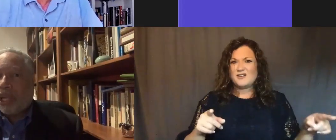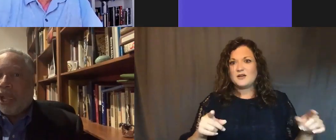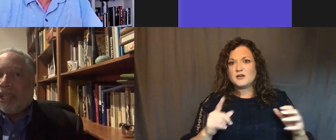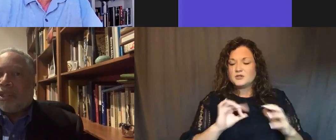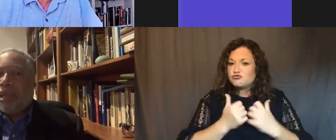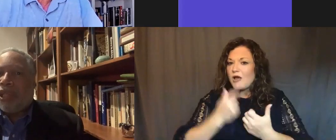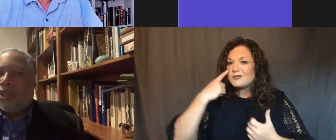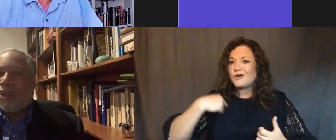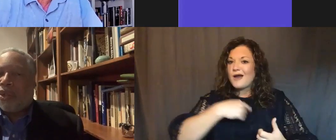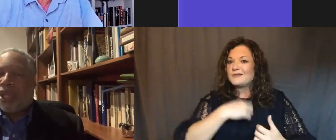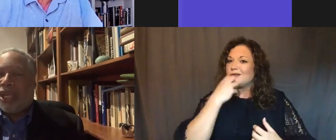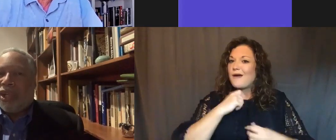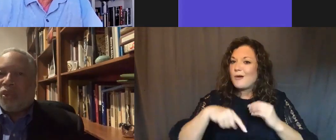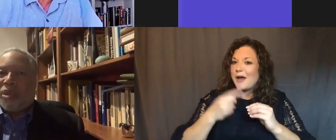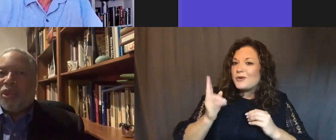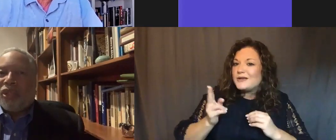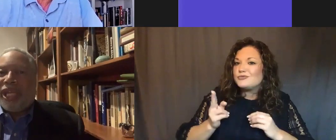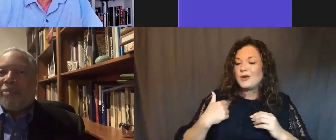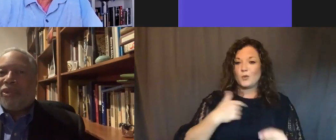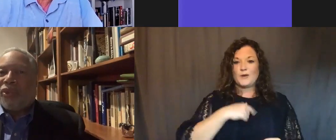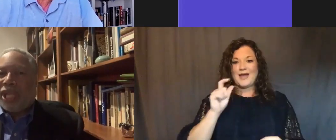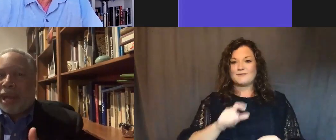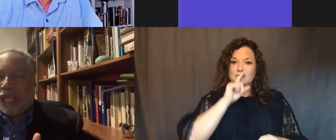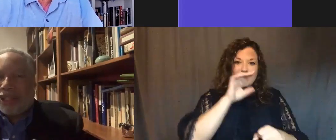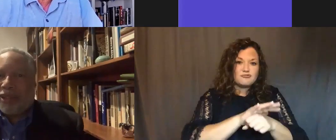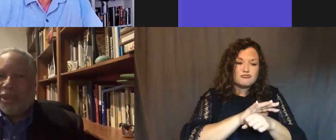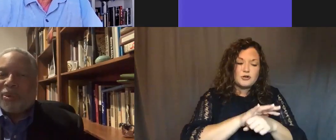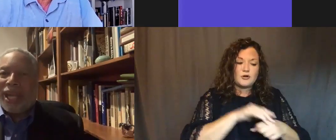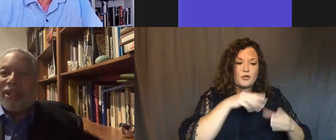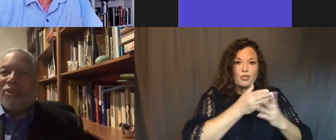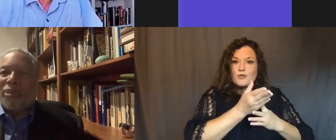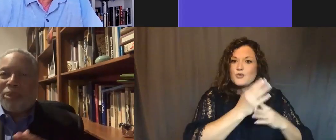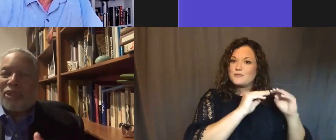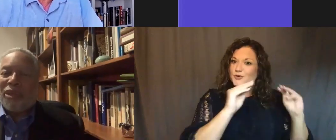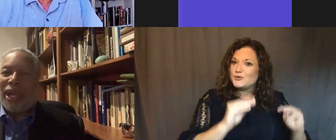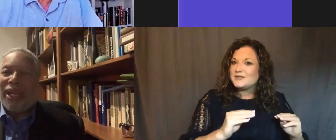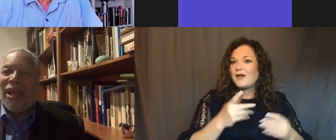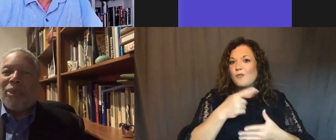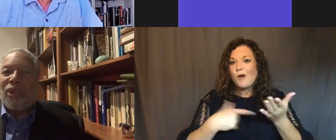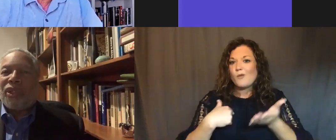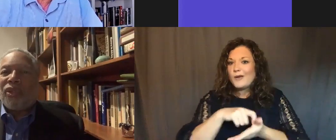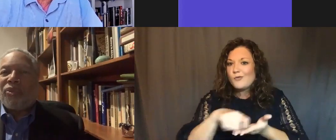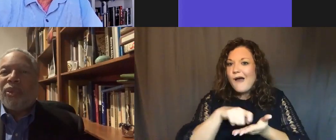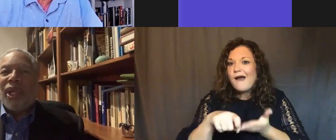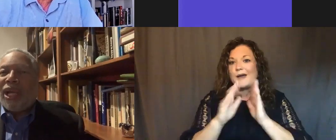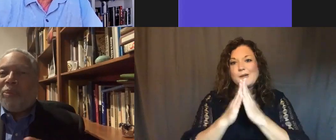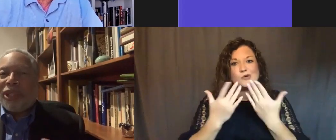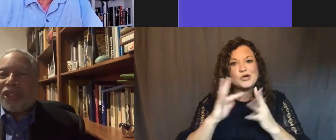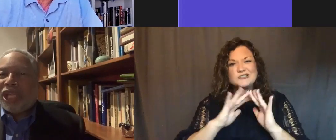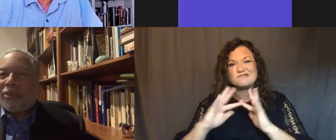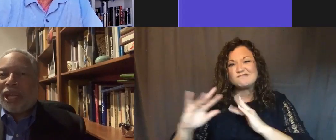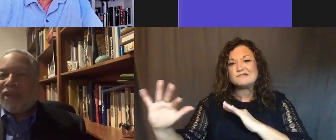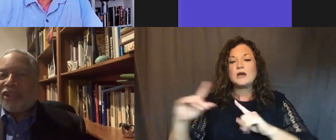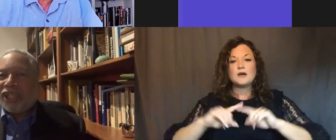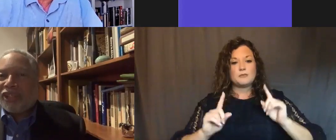history is to make sure that through the museums, through the op-eds that you write, through the books we write, but also through helping